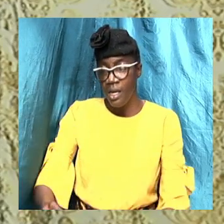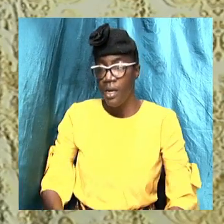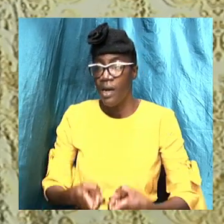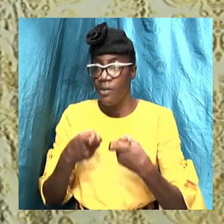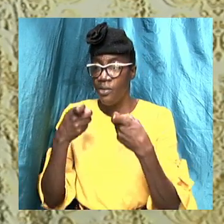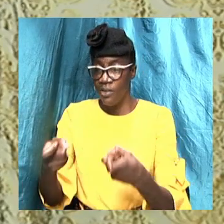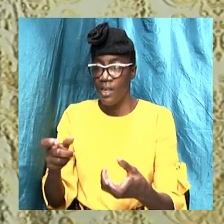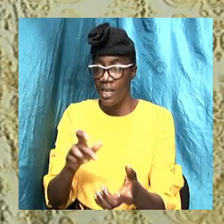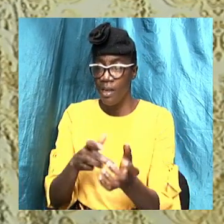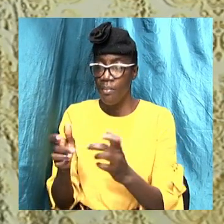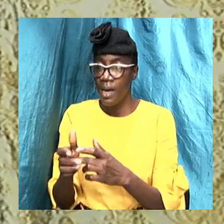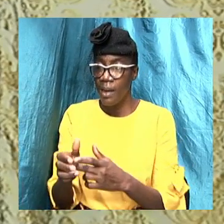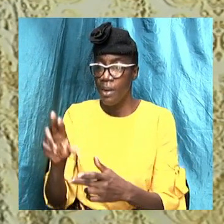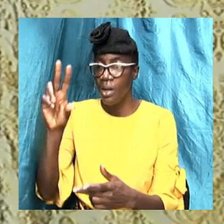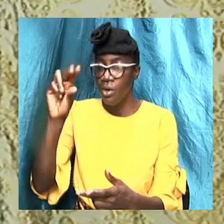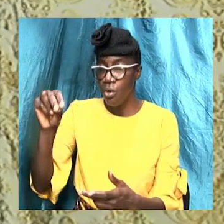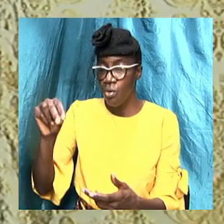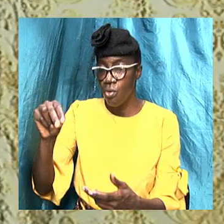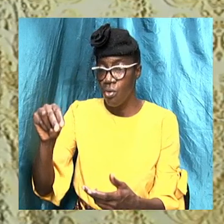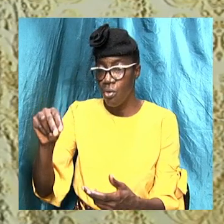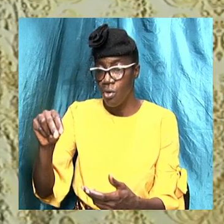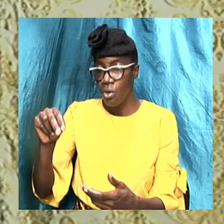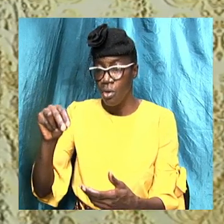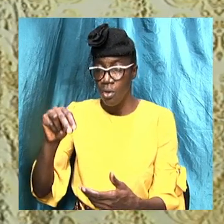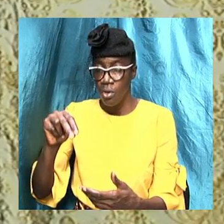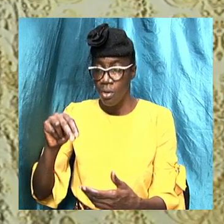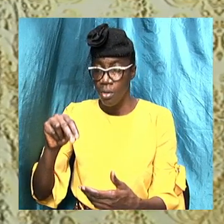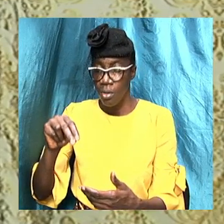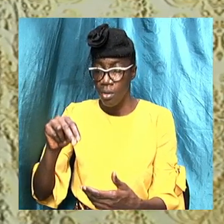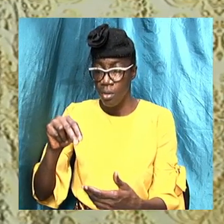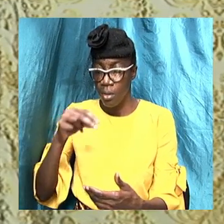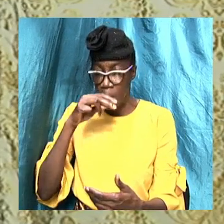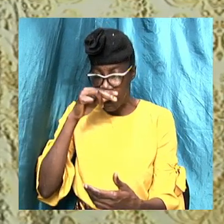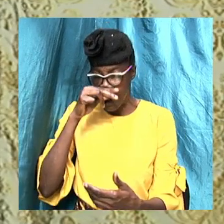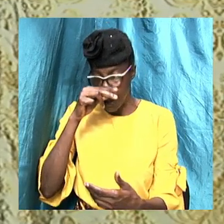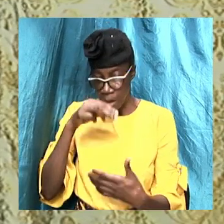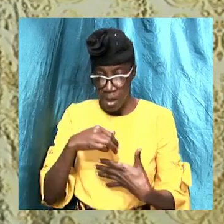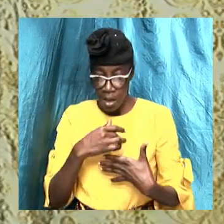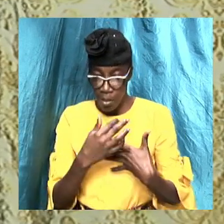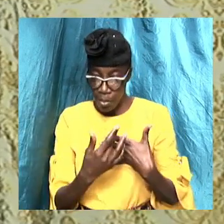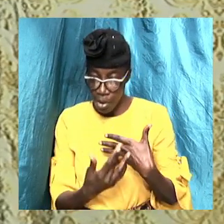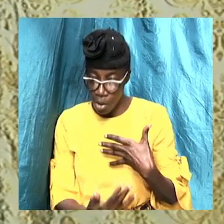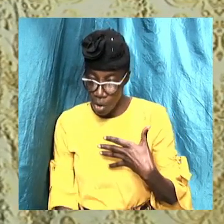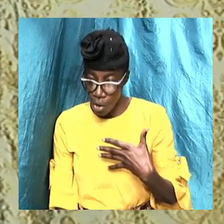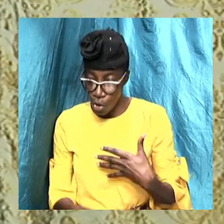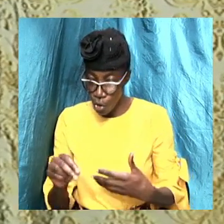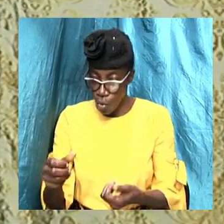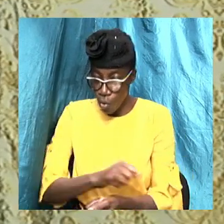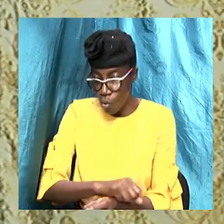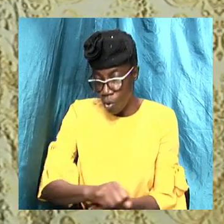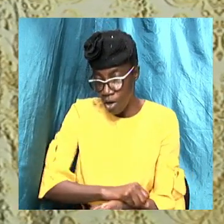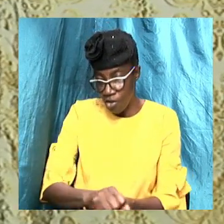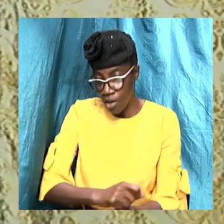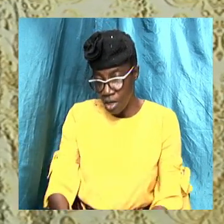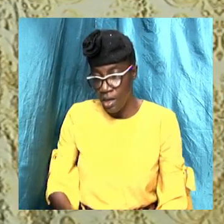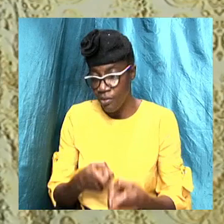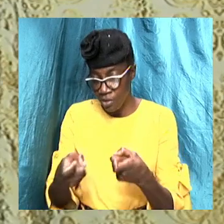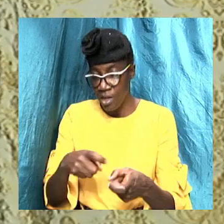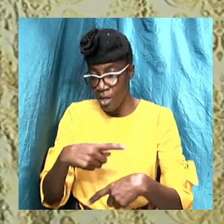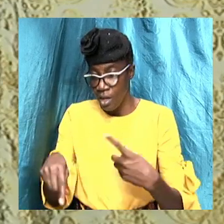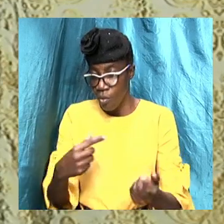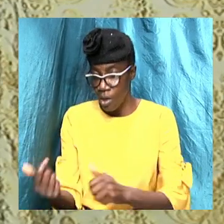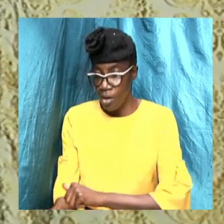without the shedding of blood there is no remission of sin. When you get baptized